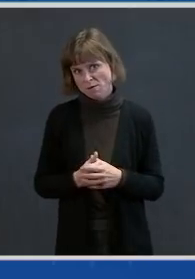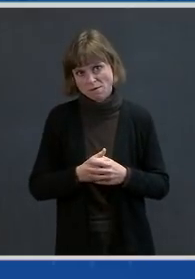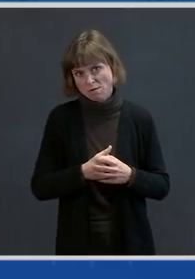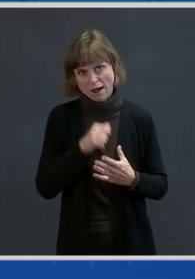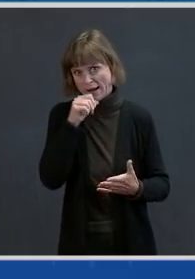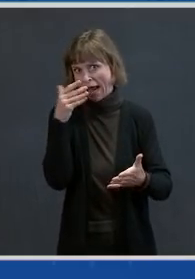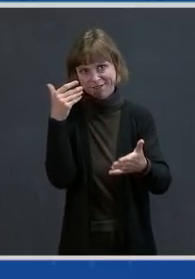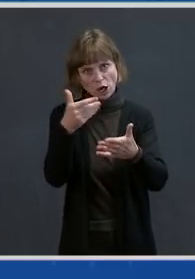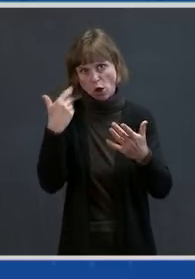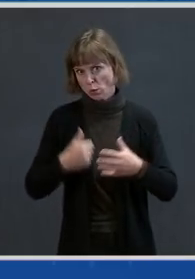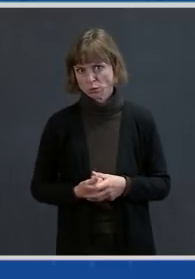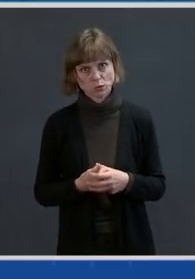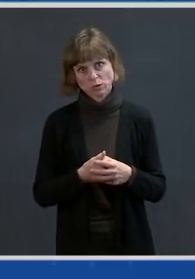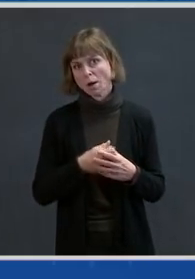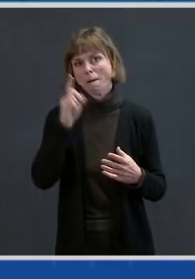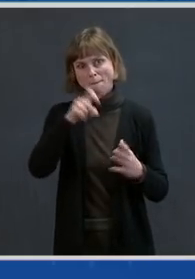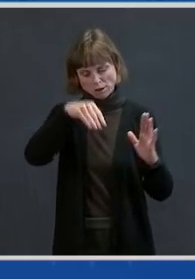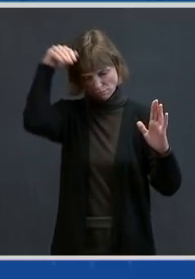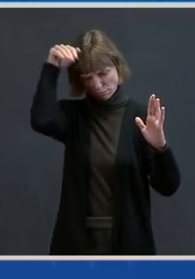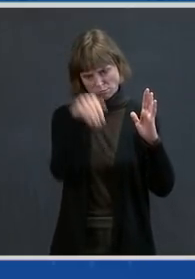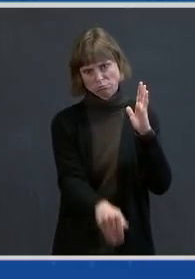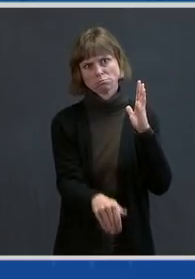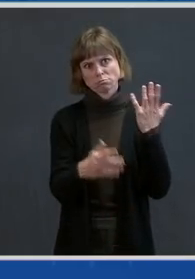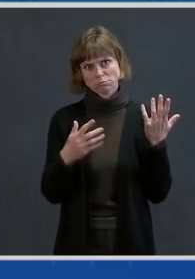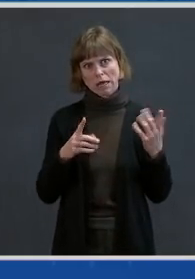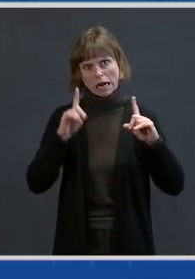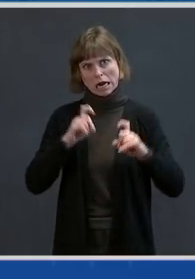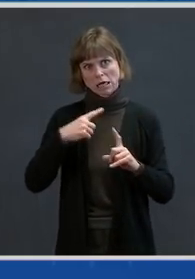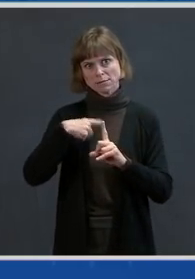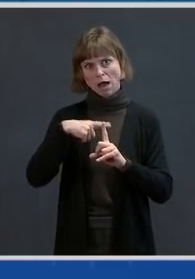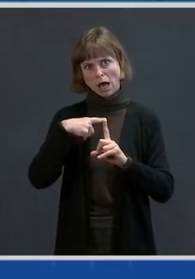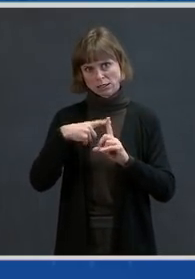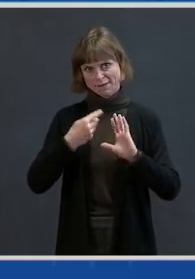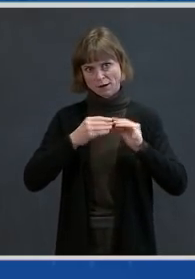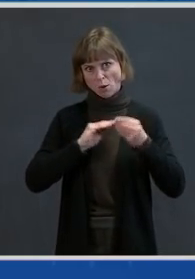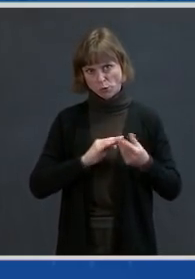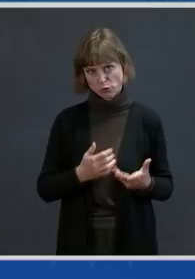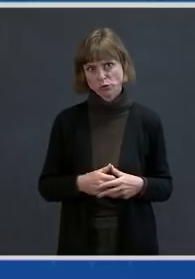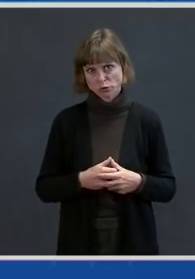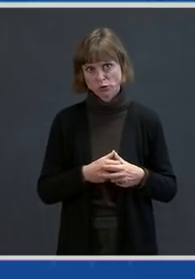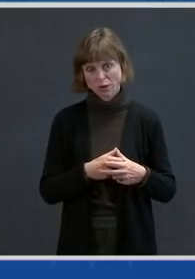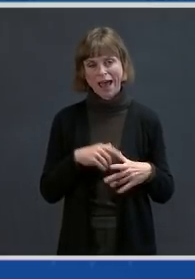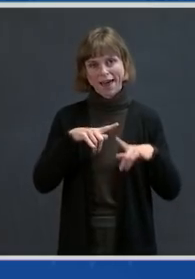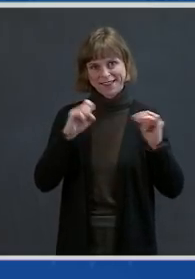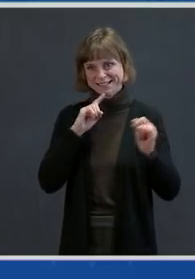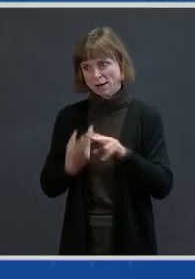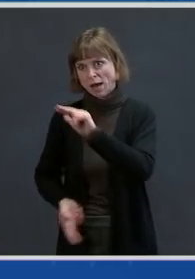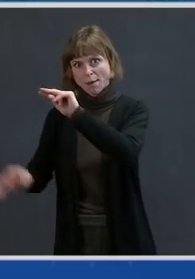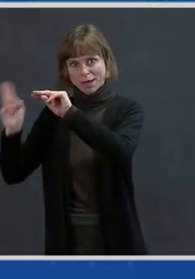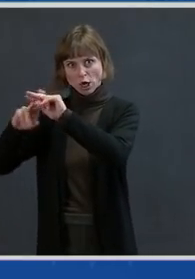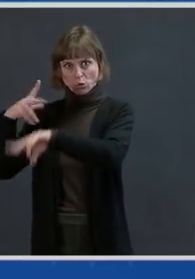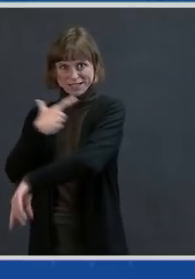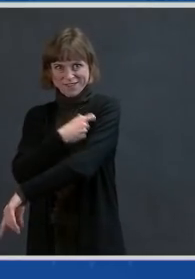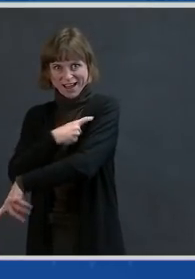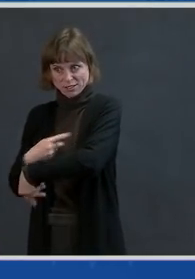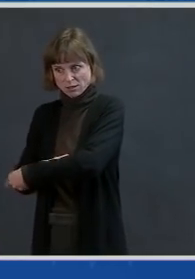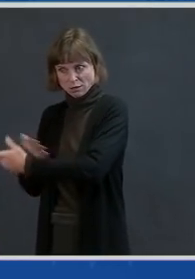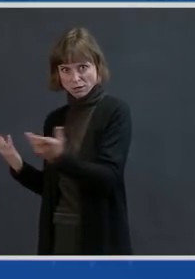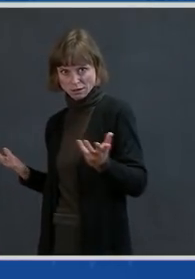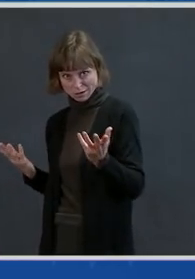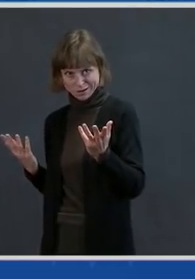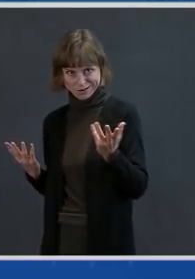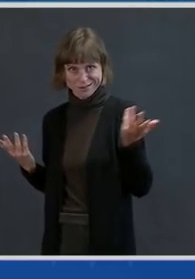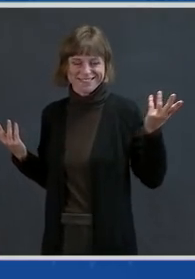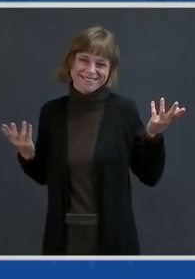down in the test positivity at the same time that you scale up the vaccine. Hopefully, that is not too